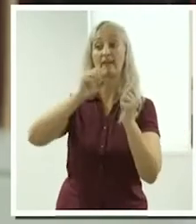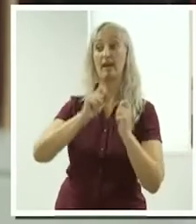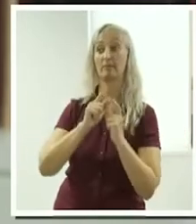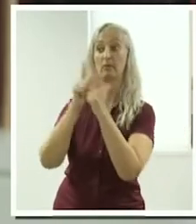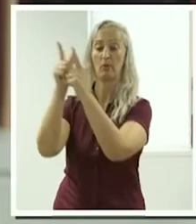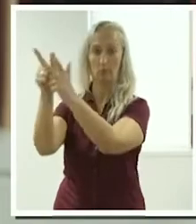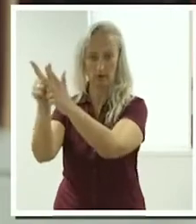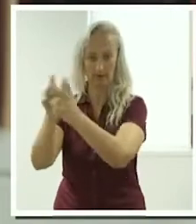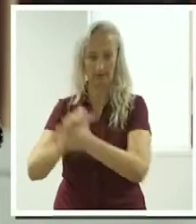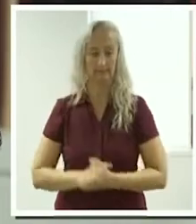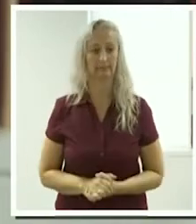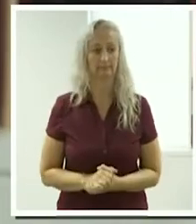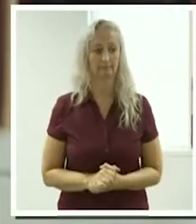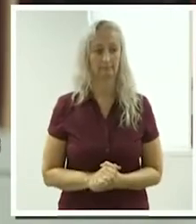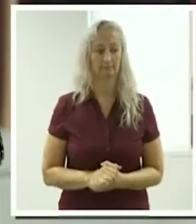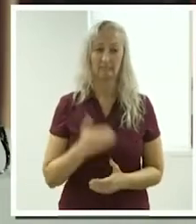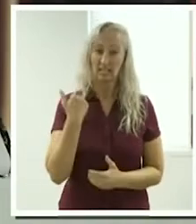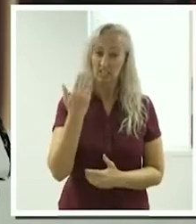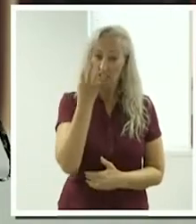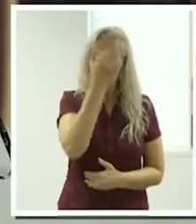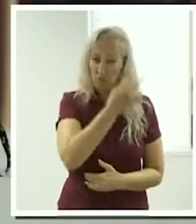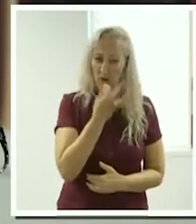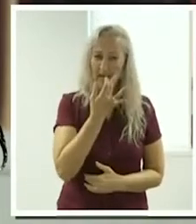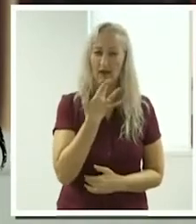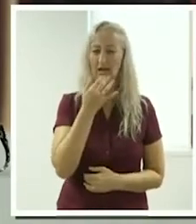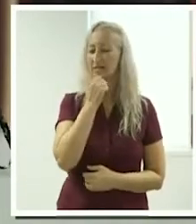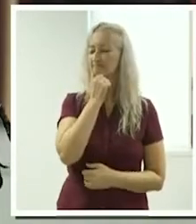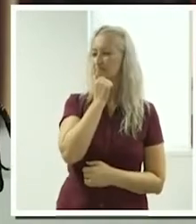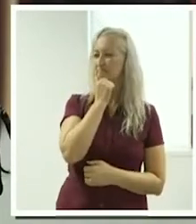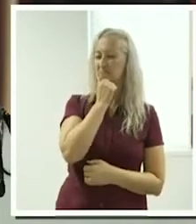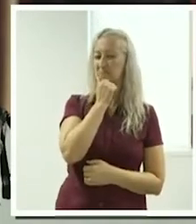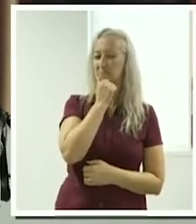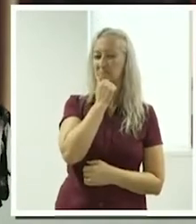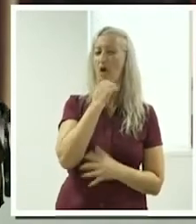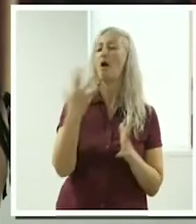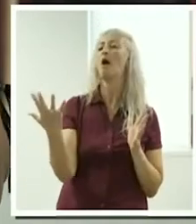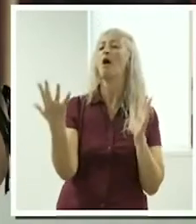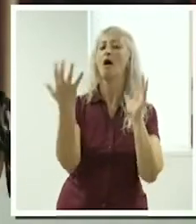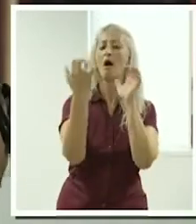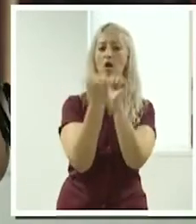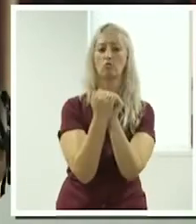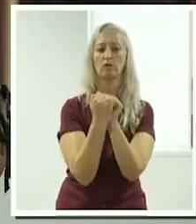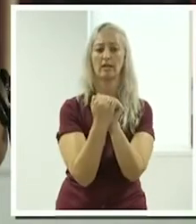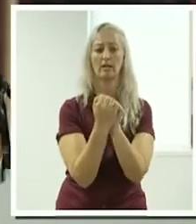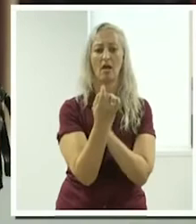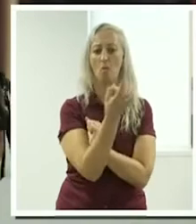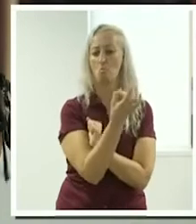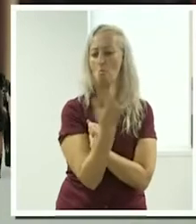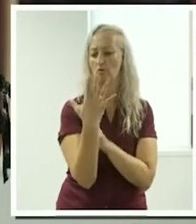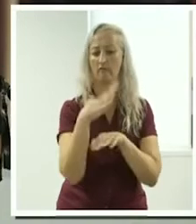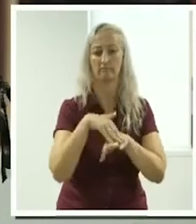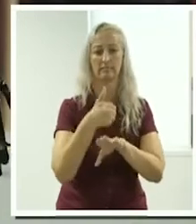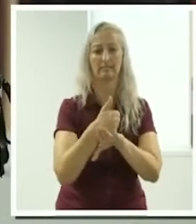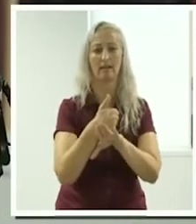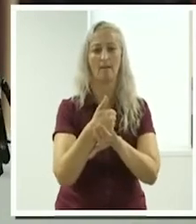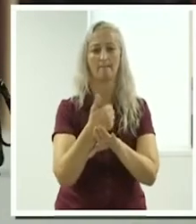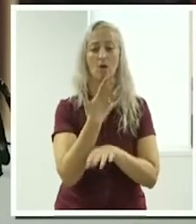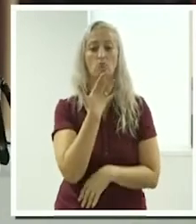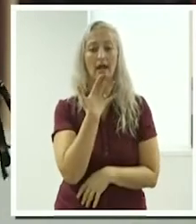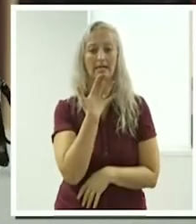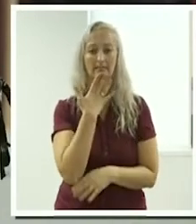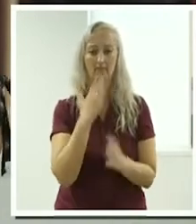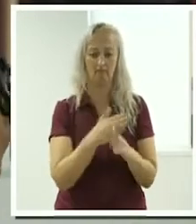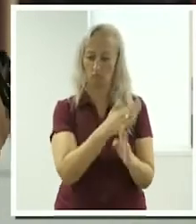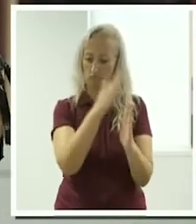charging them an hourly rate for the whole time that I'm there, we agreed on a one set rate. So,